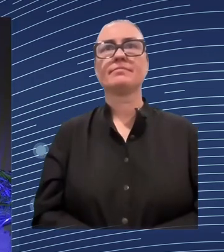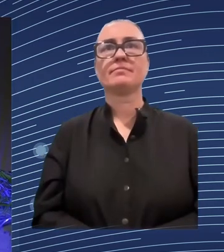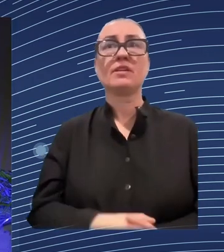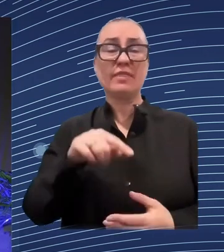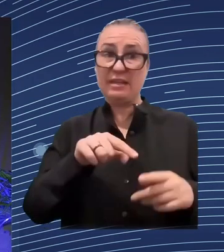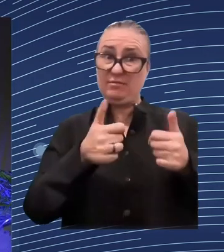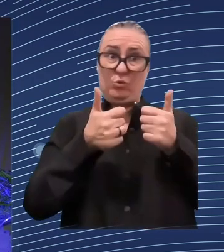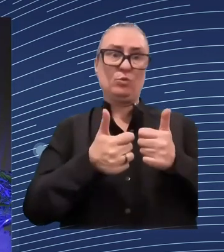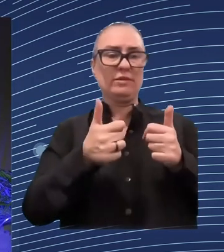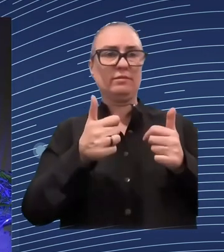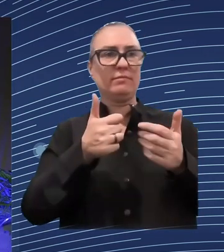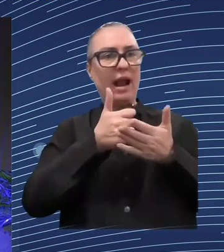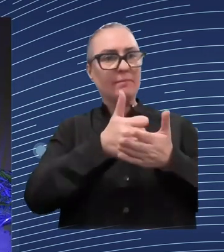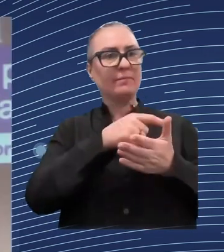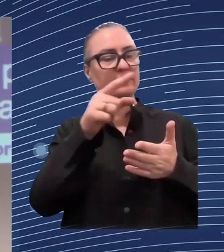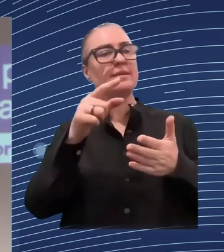Not a digital tax.